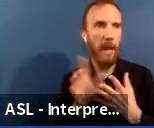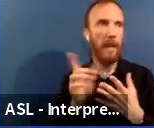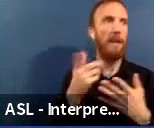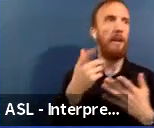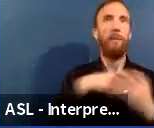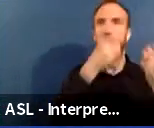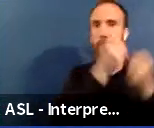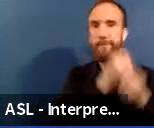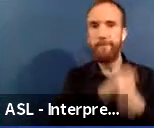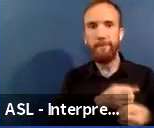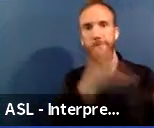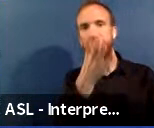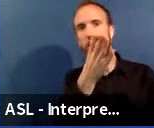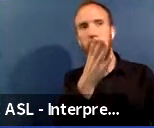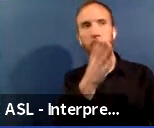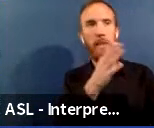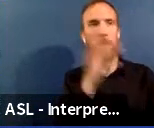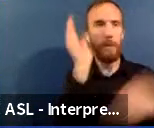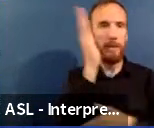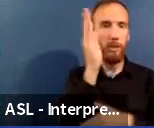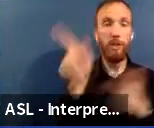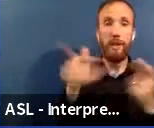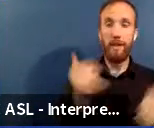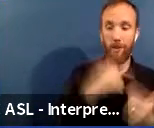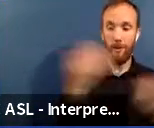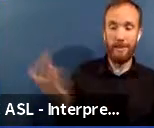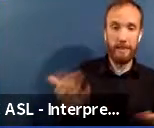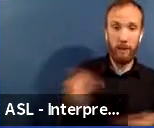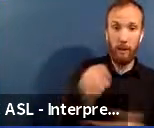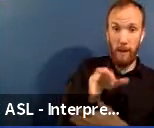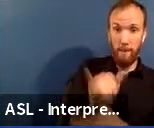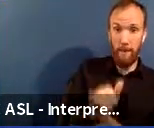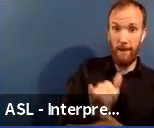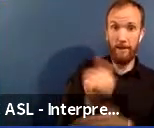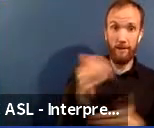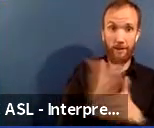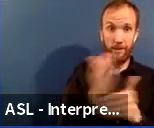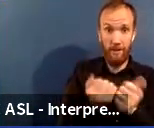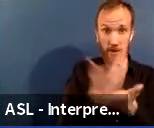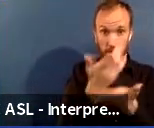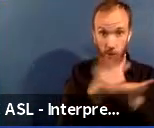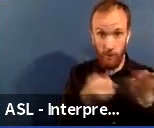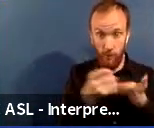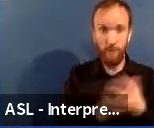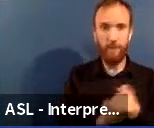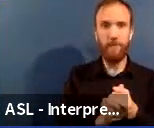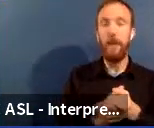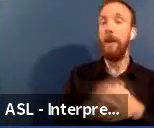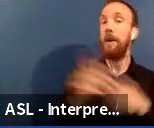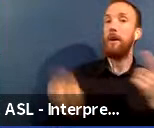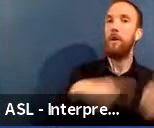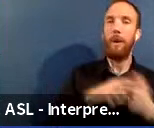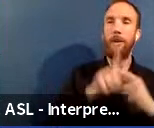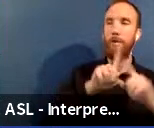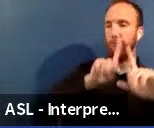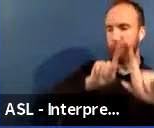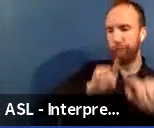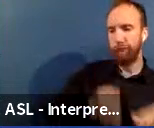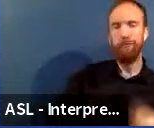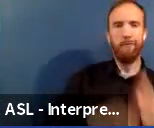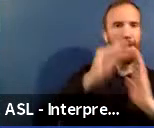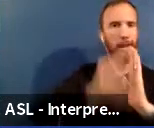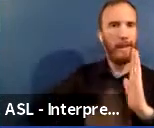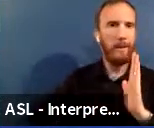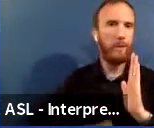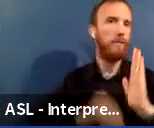in May, sharing this information with you. And July, once we take all of your feedback through the survey after we explain